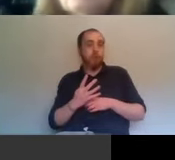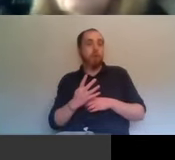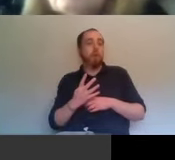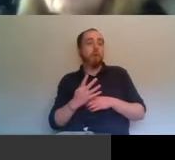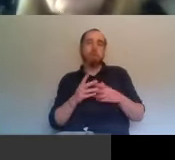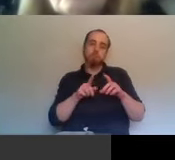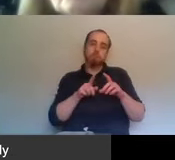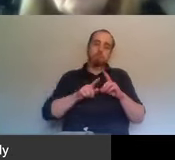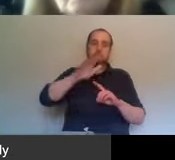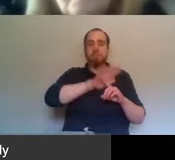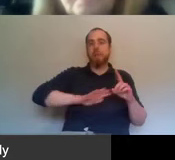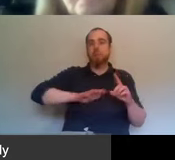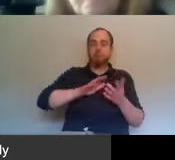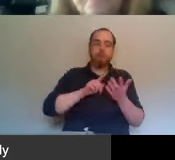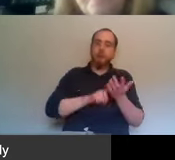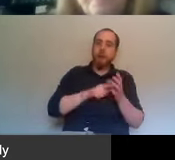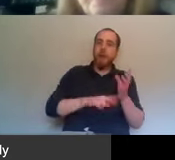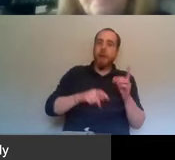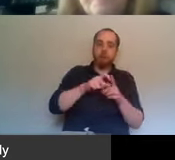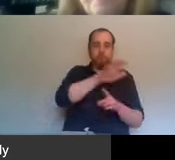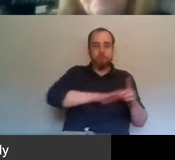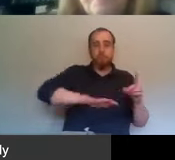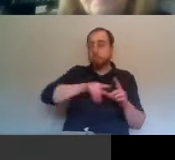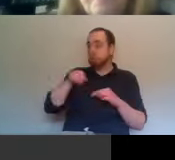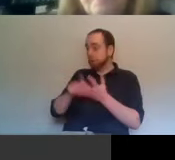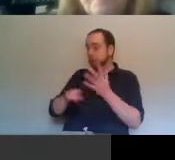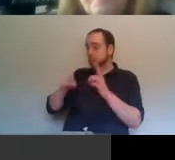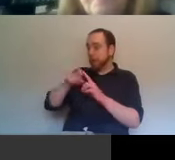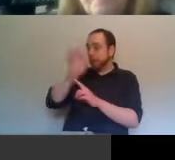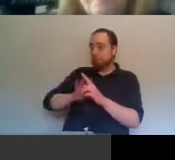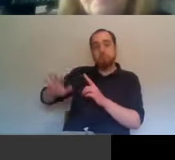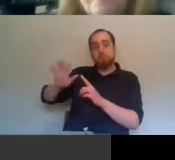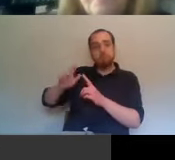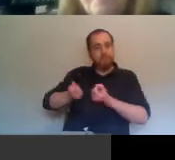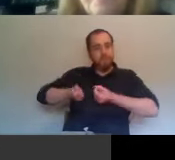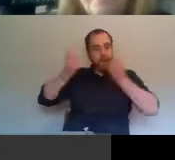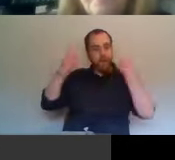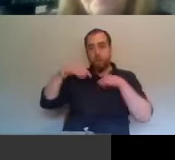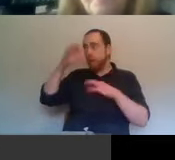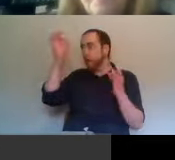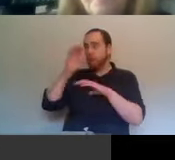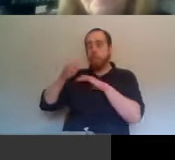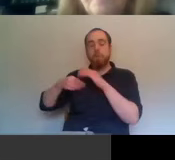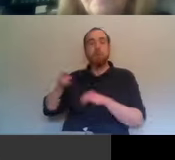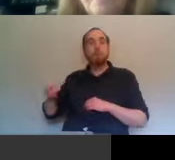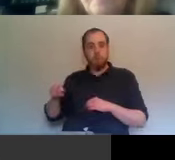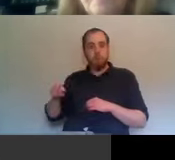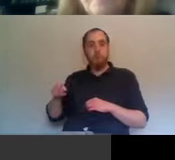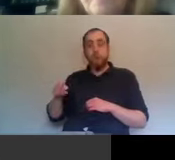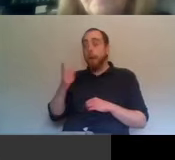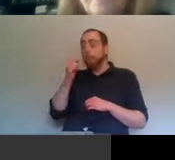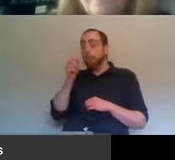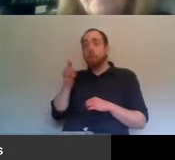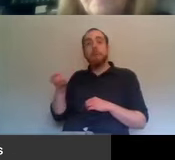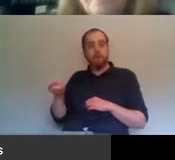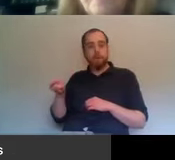that in the UK, as I understand it, at a time now when the Union is probably in danger of splintering again for the first